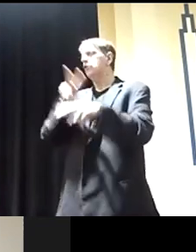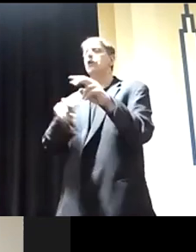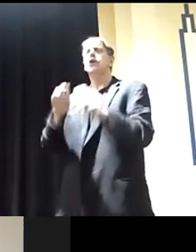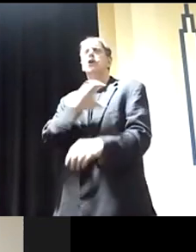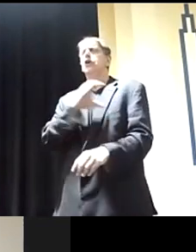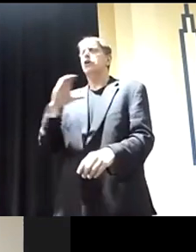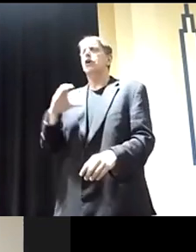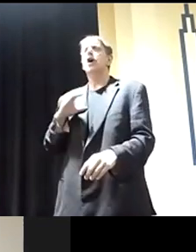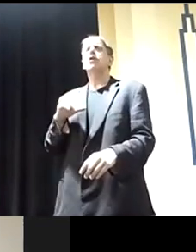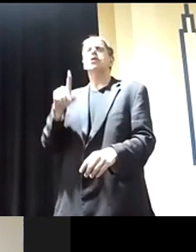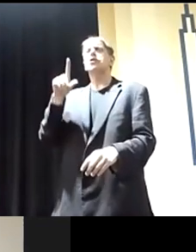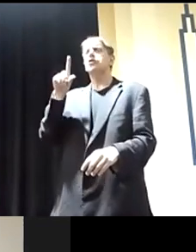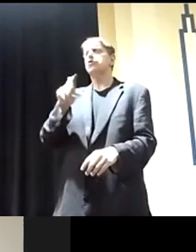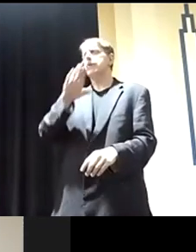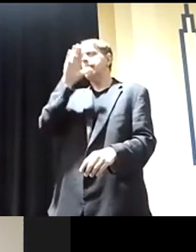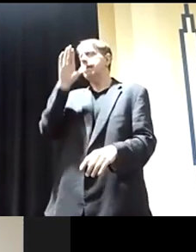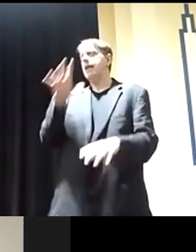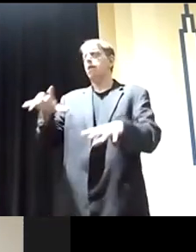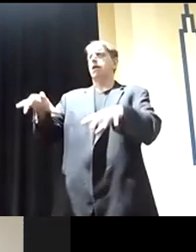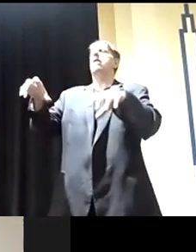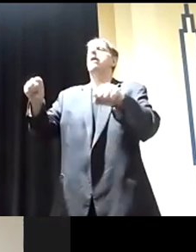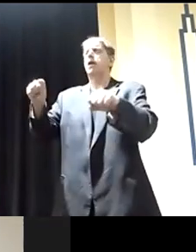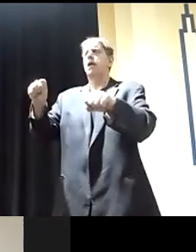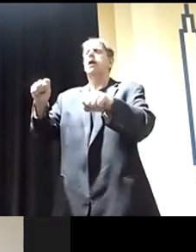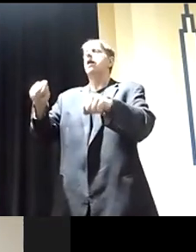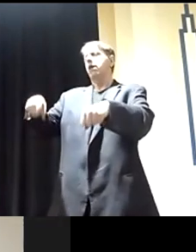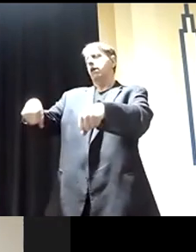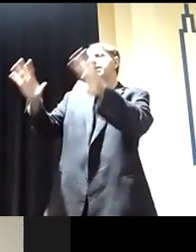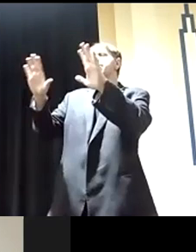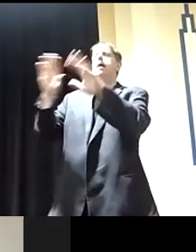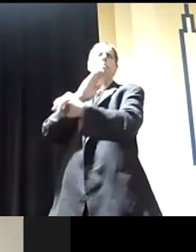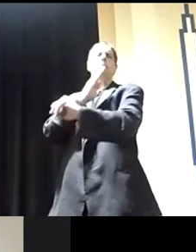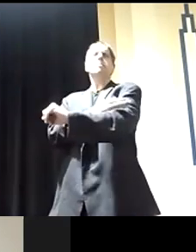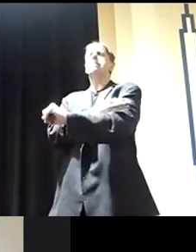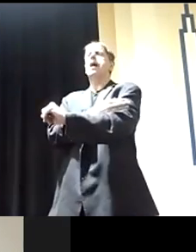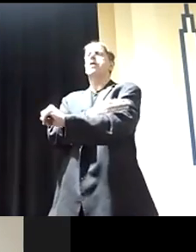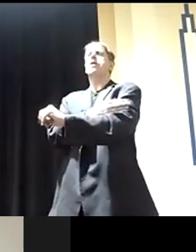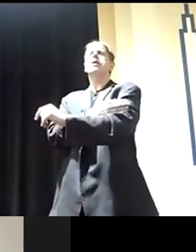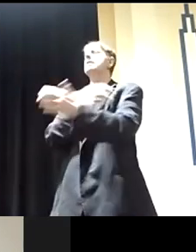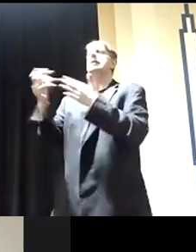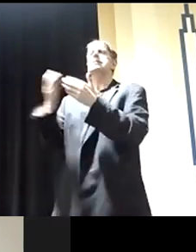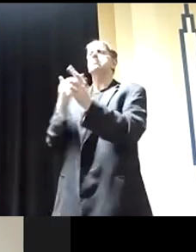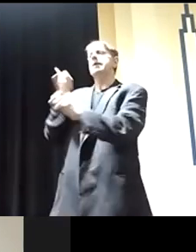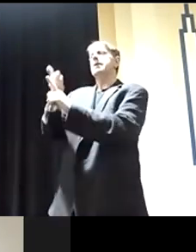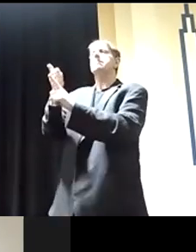never cede that power unilaterally over to the president, despite being the commander in chief.